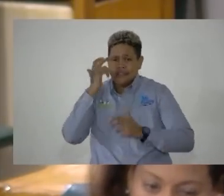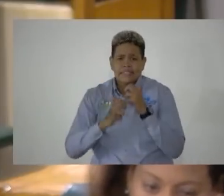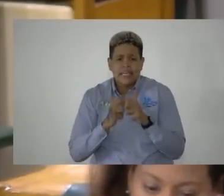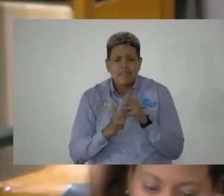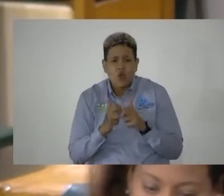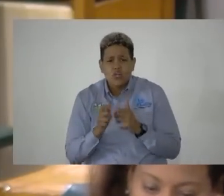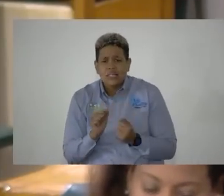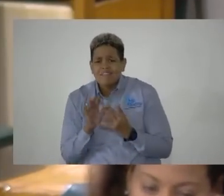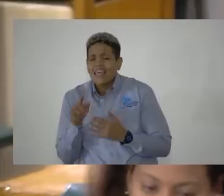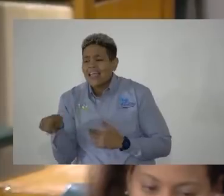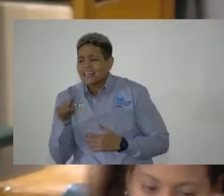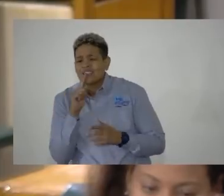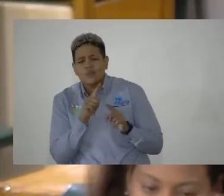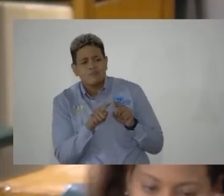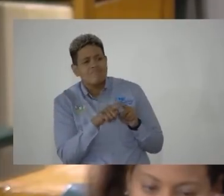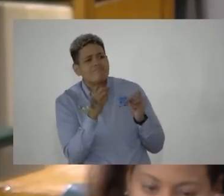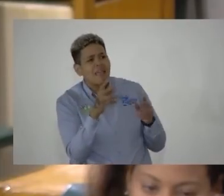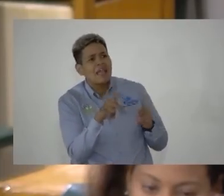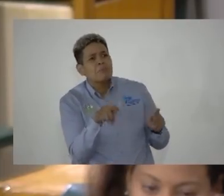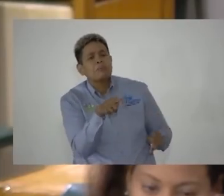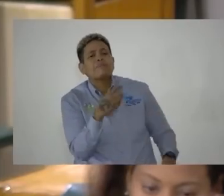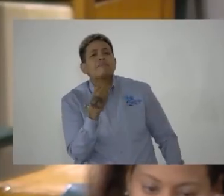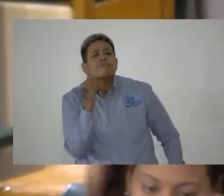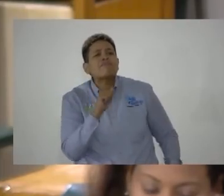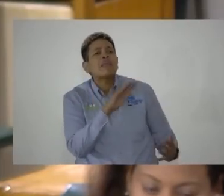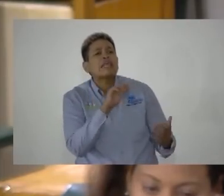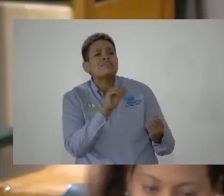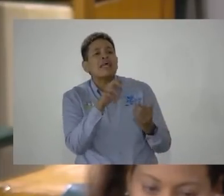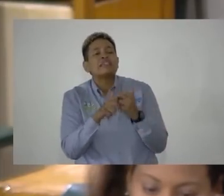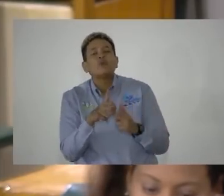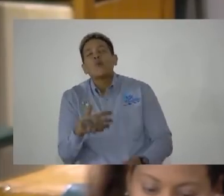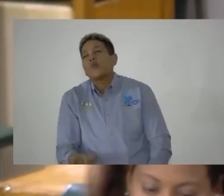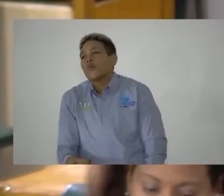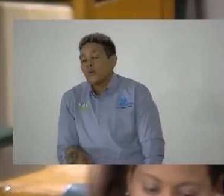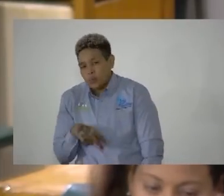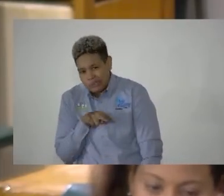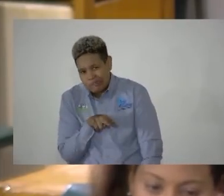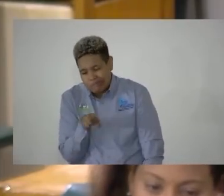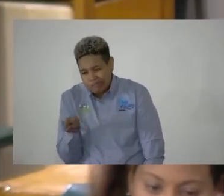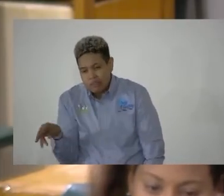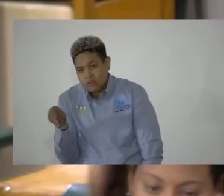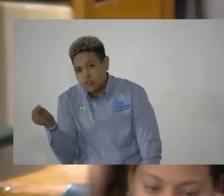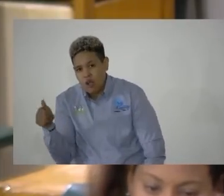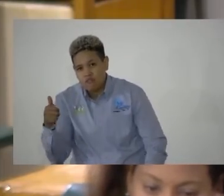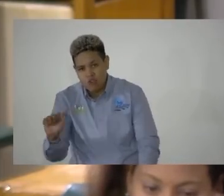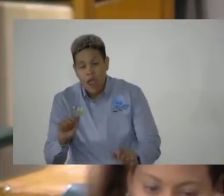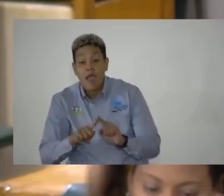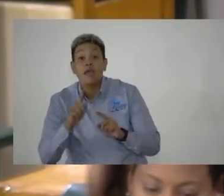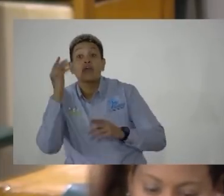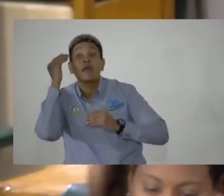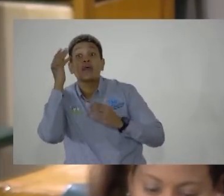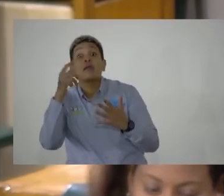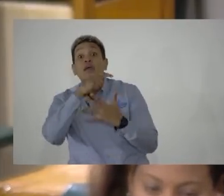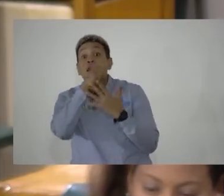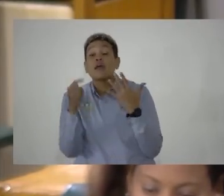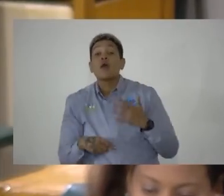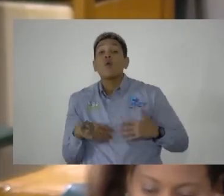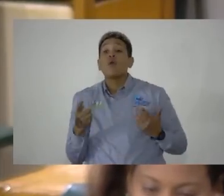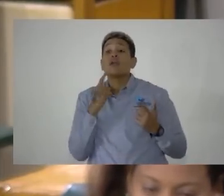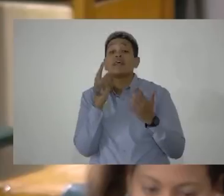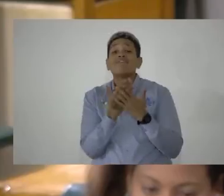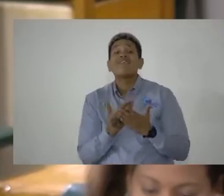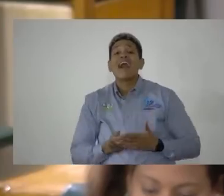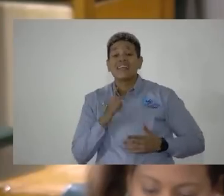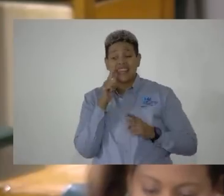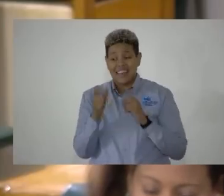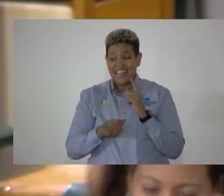being faced by sections of the masses and we're taking steps to address them. Among those indicators are the fact that